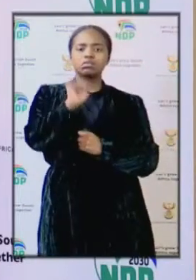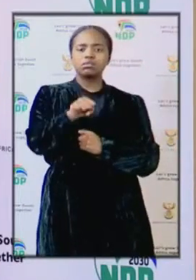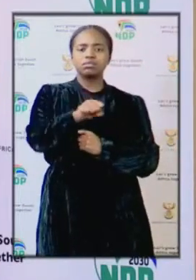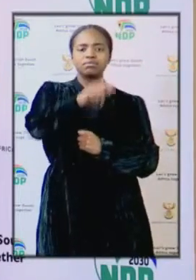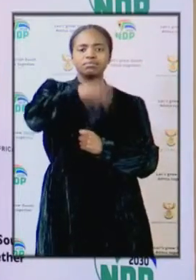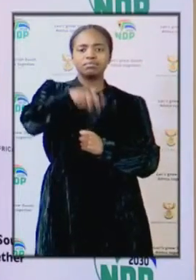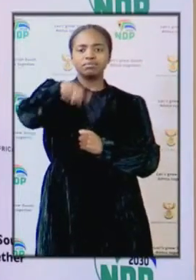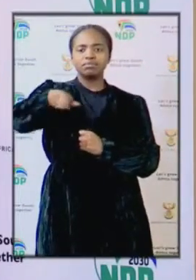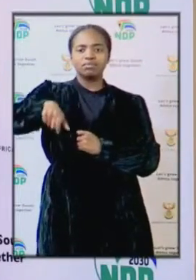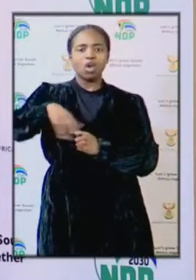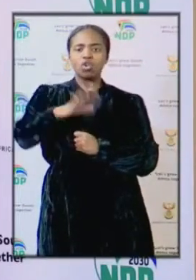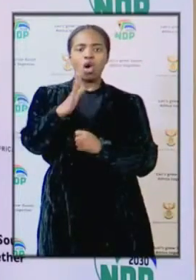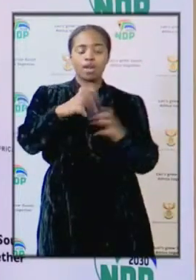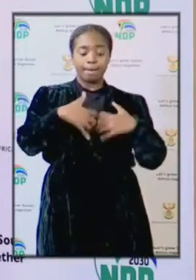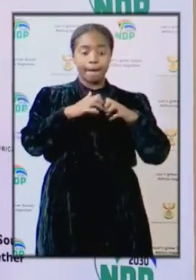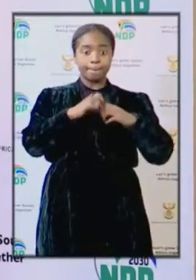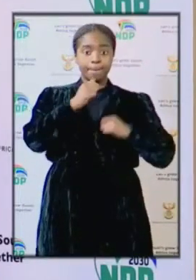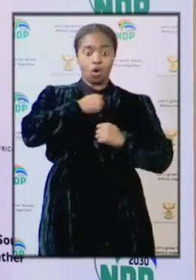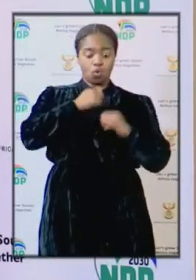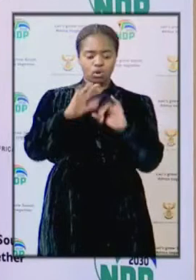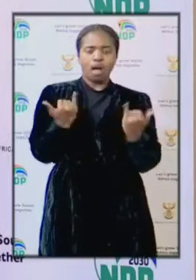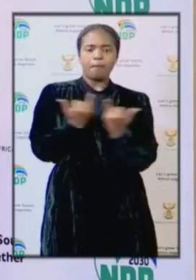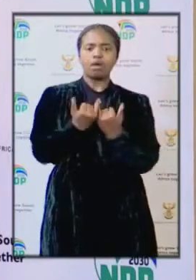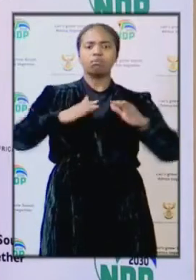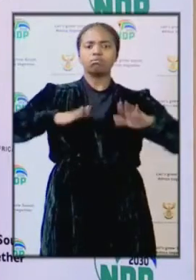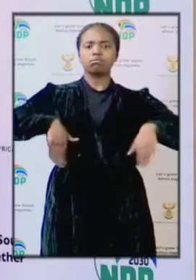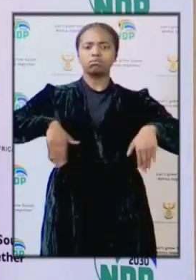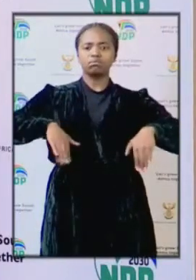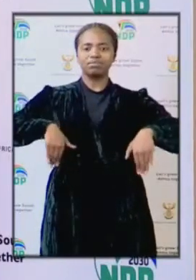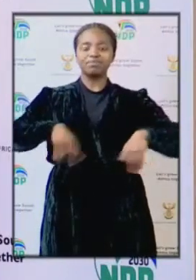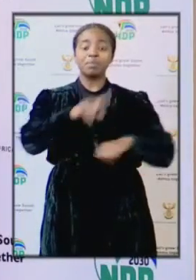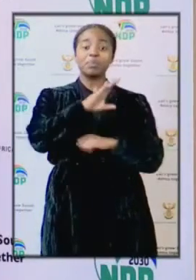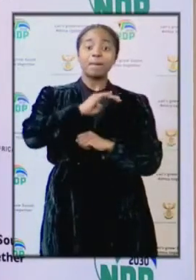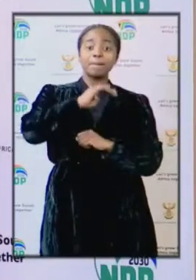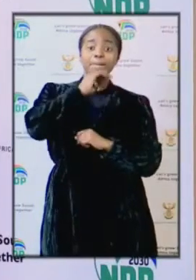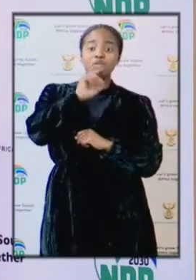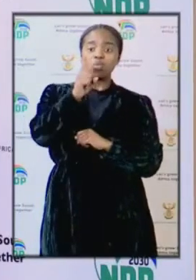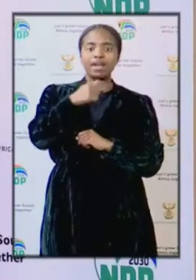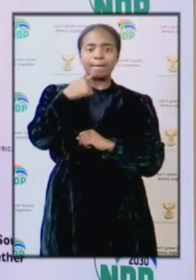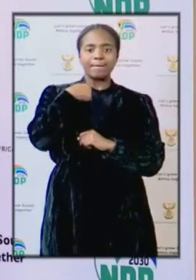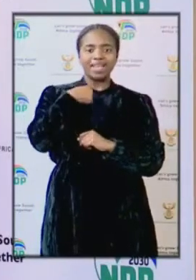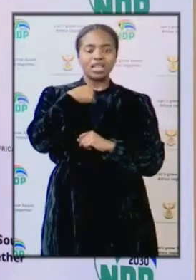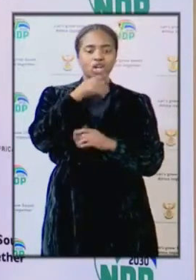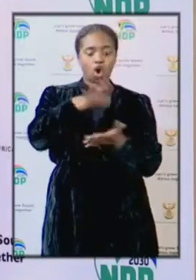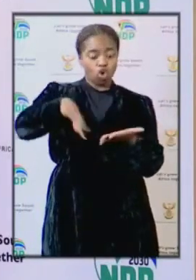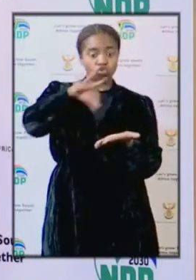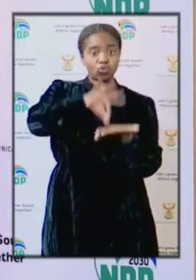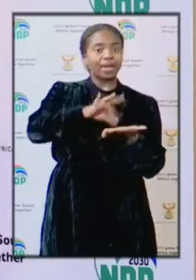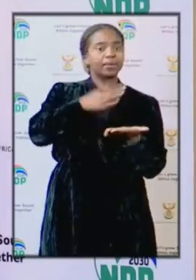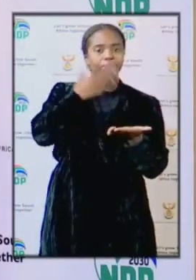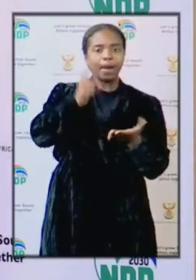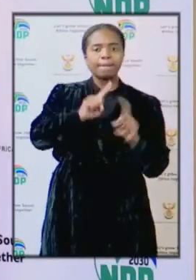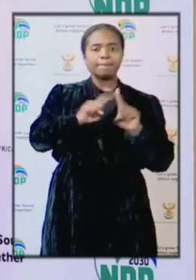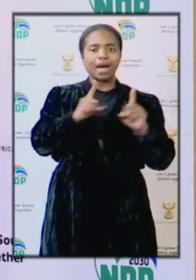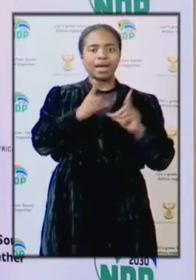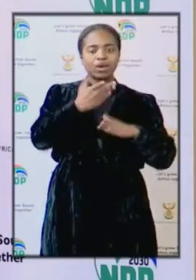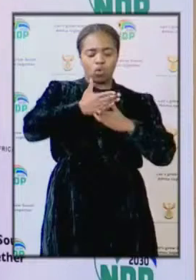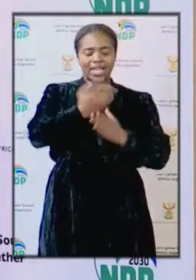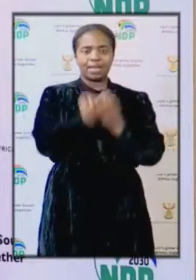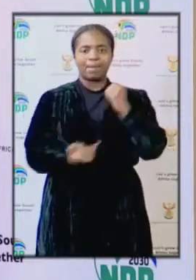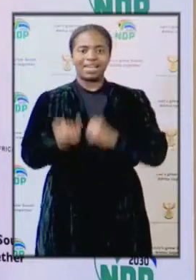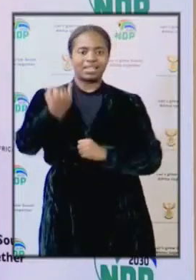those that have not formed their own companies, which means that they are freelancers or independent contractors